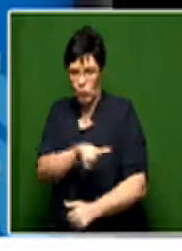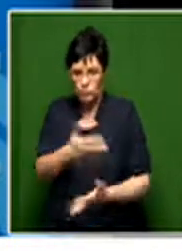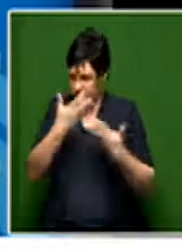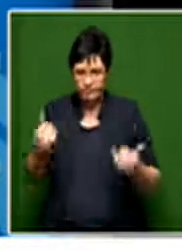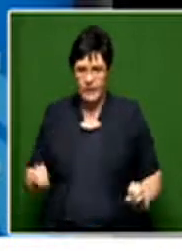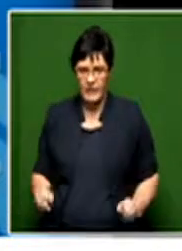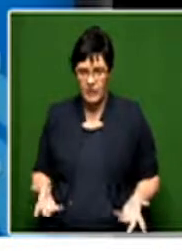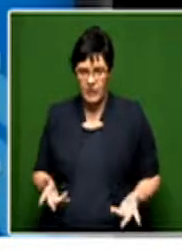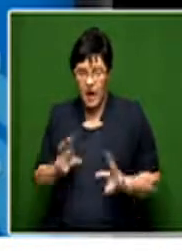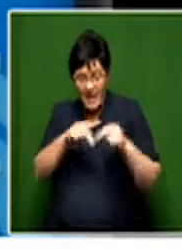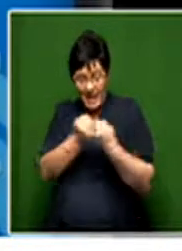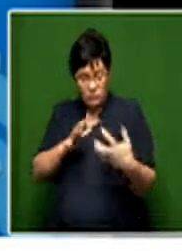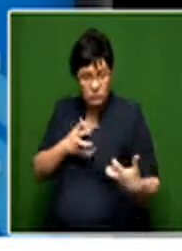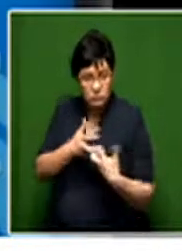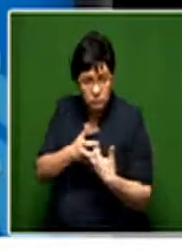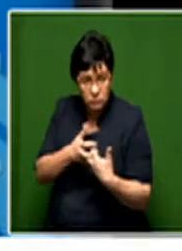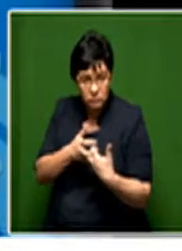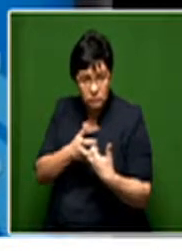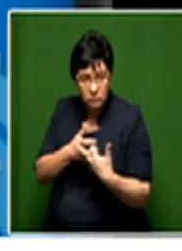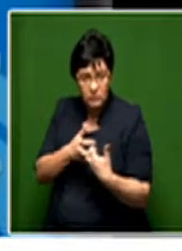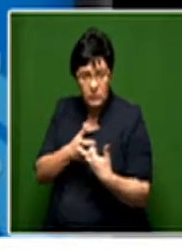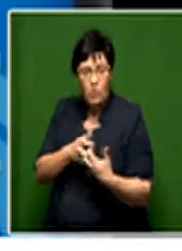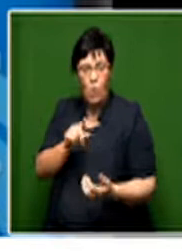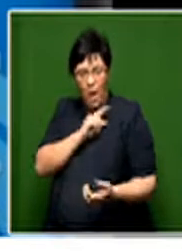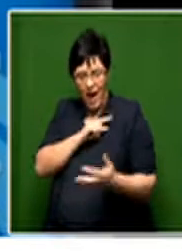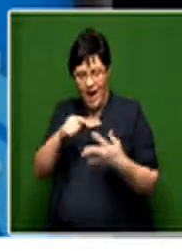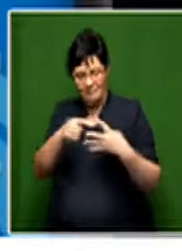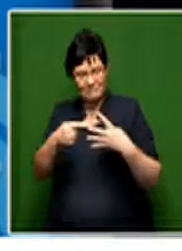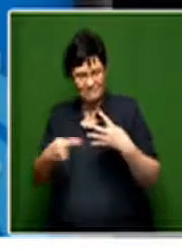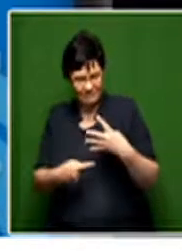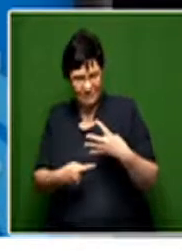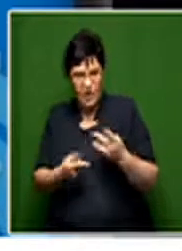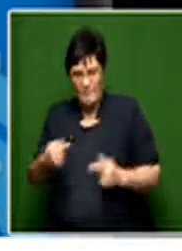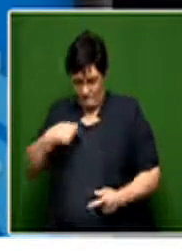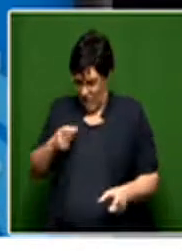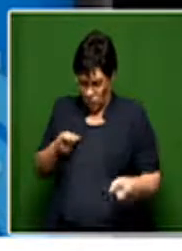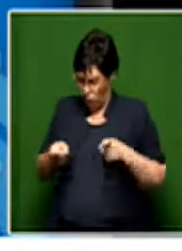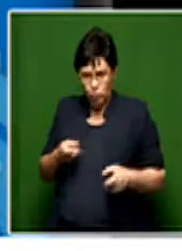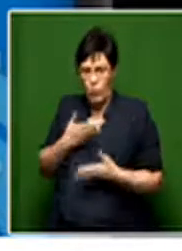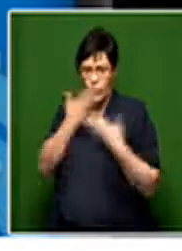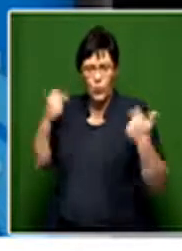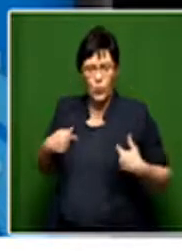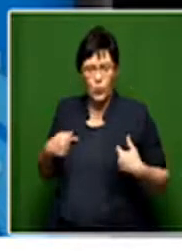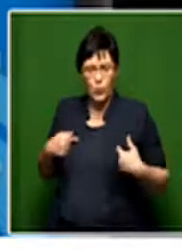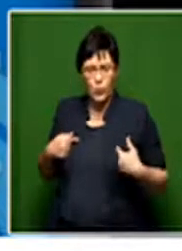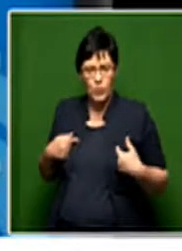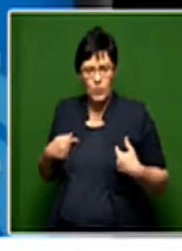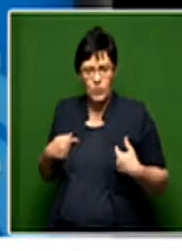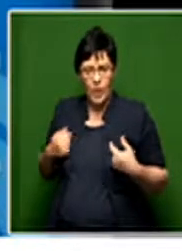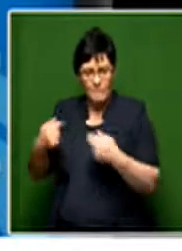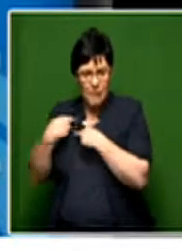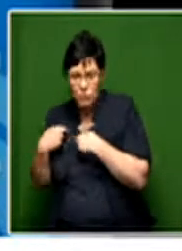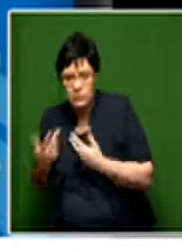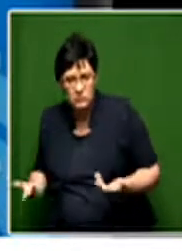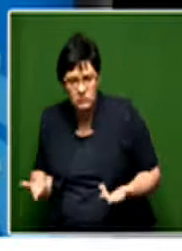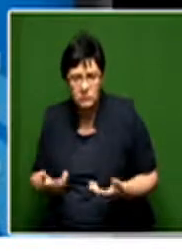without a nationality because of reasons that are beyond his or her responsibility